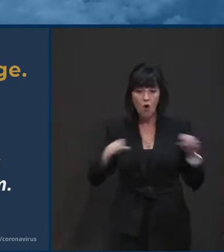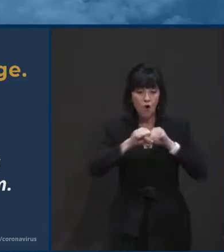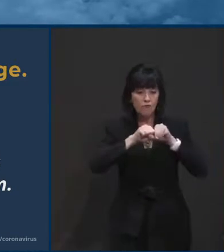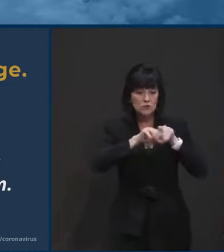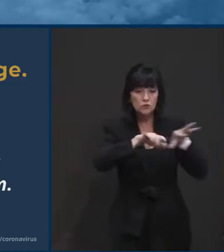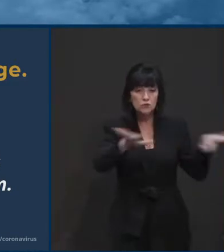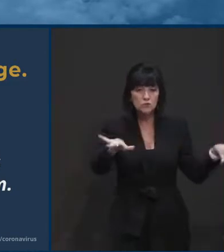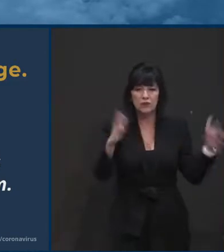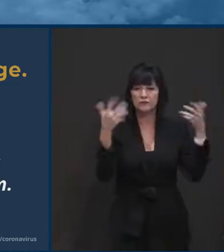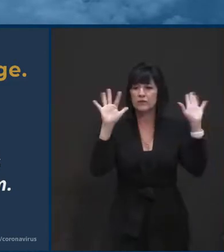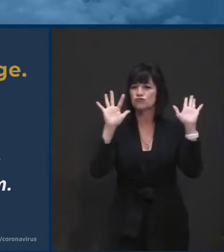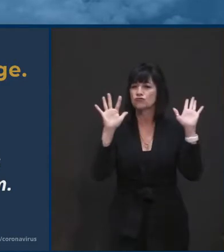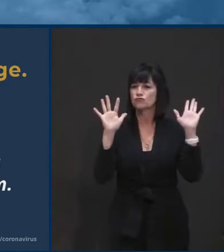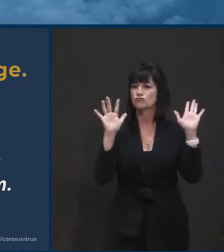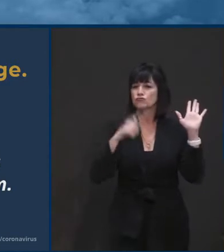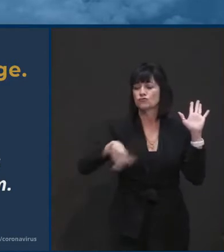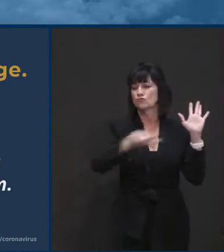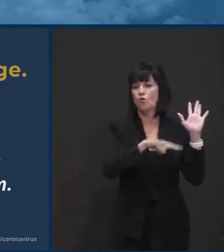try to minimize